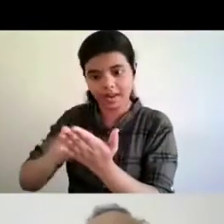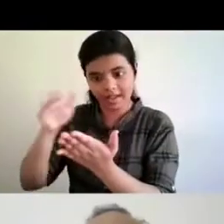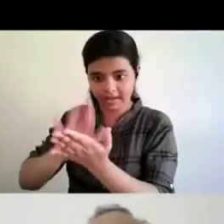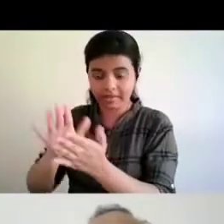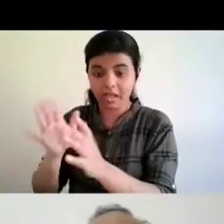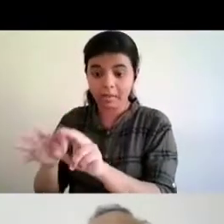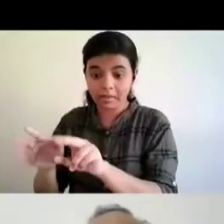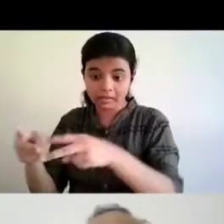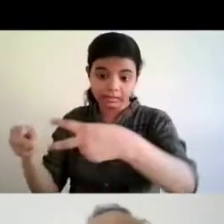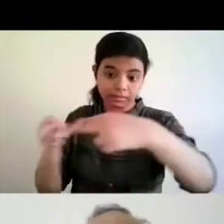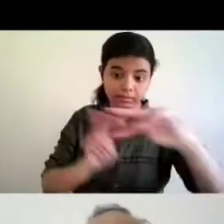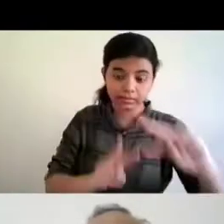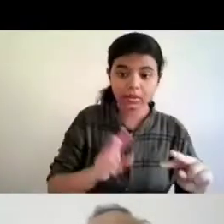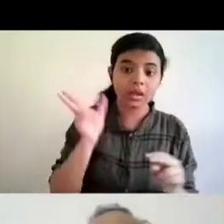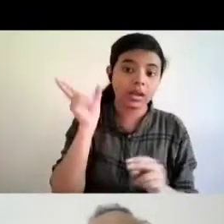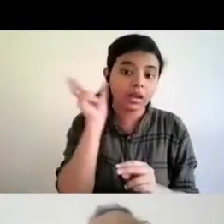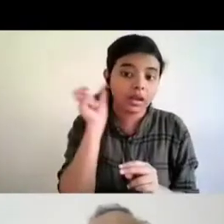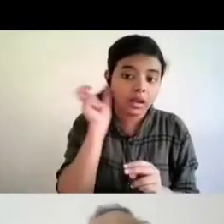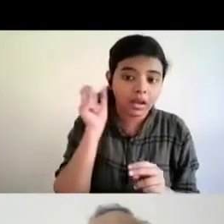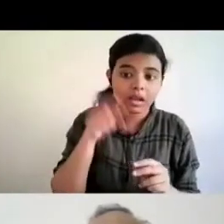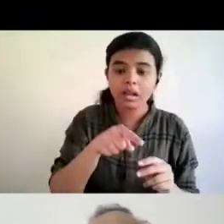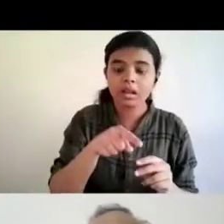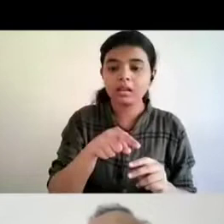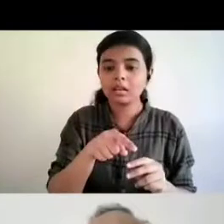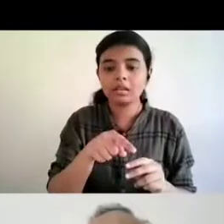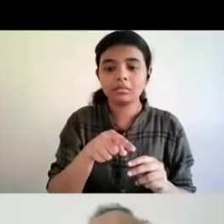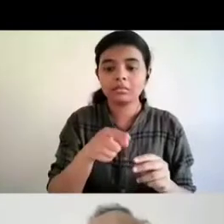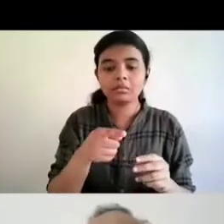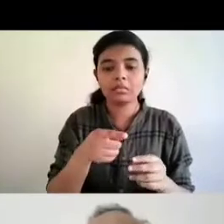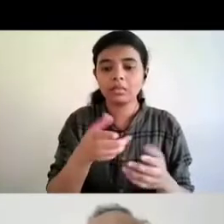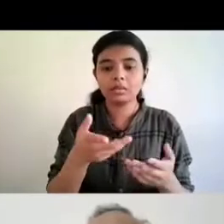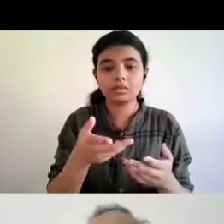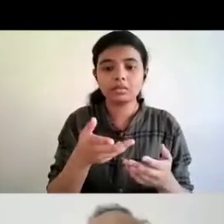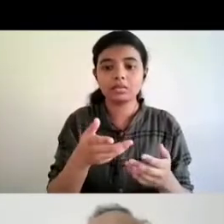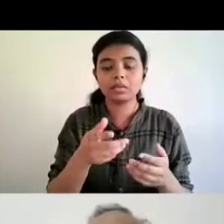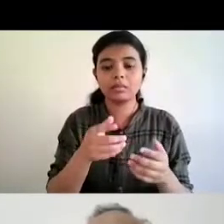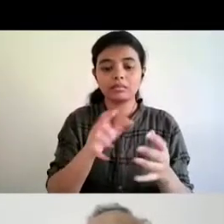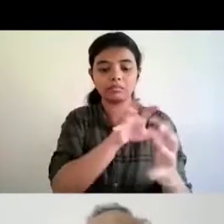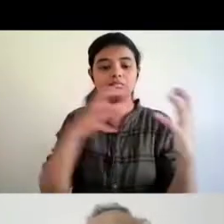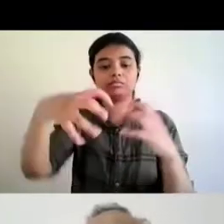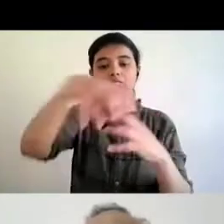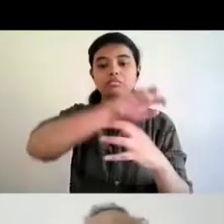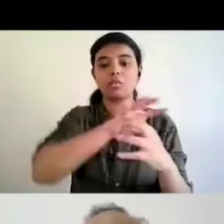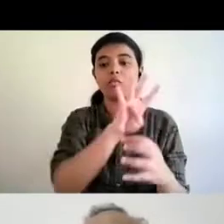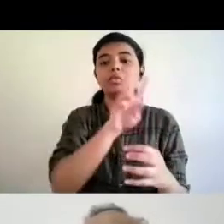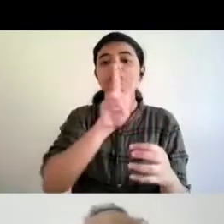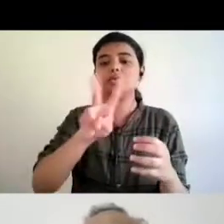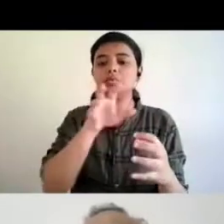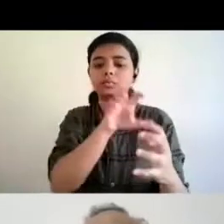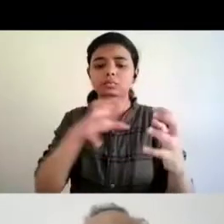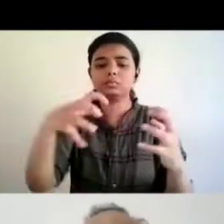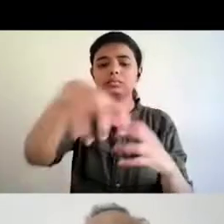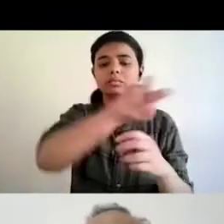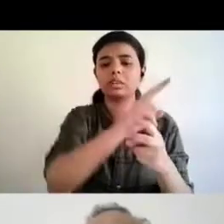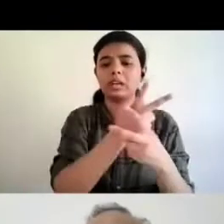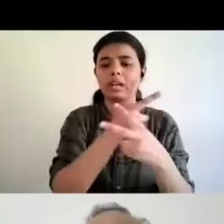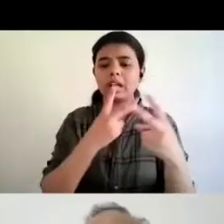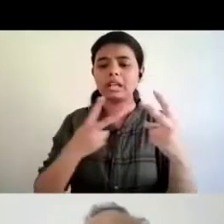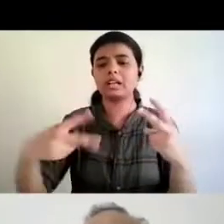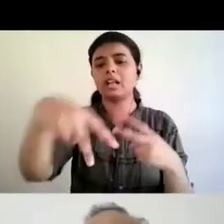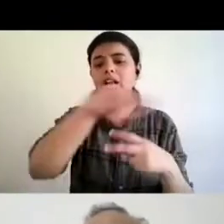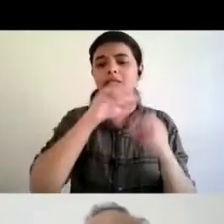from scratch in at least 42 different countries now 42 different countries countries